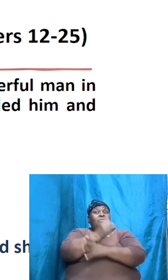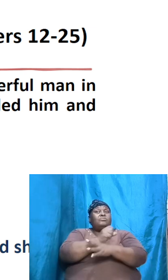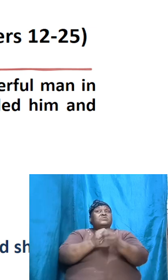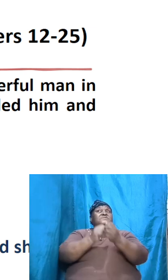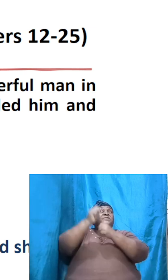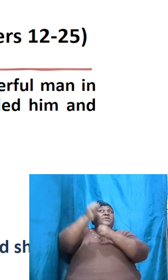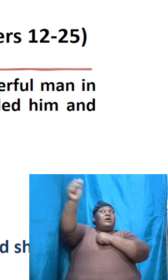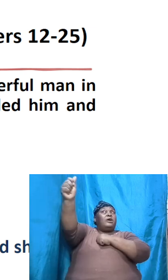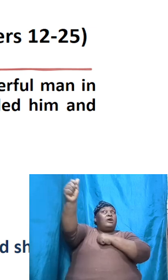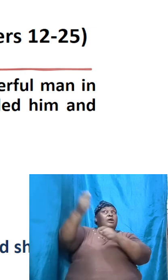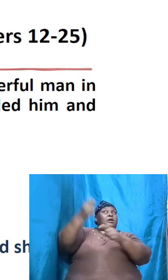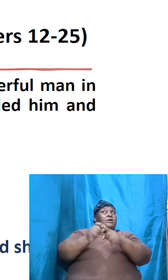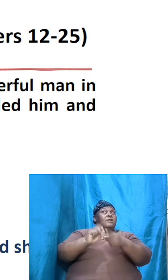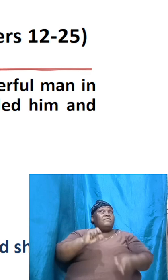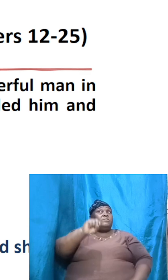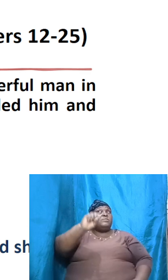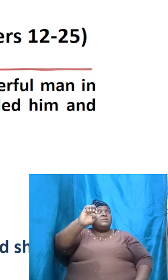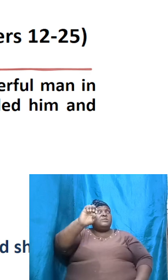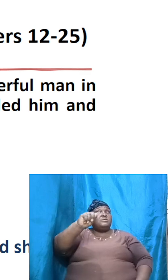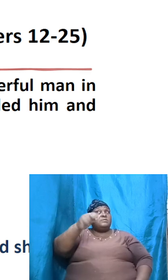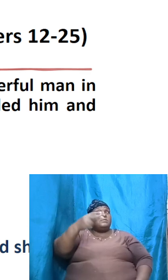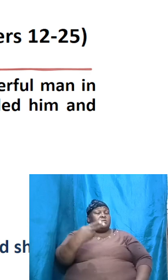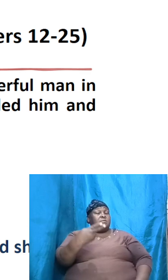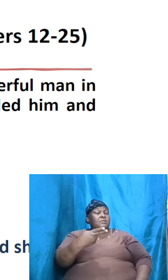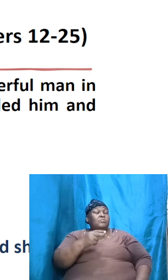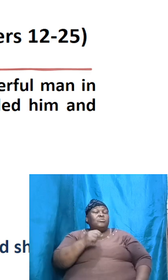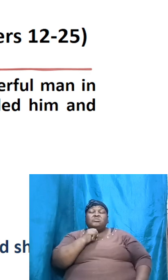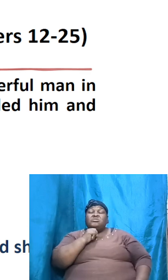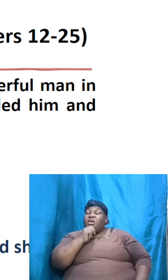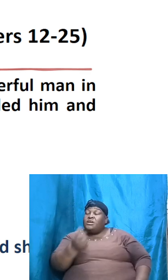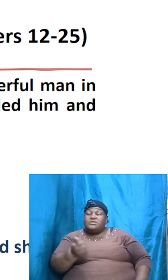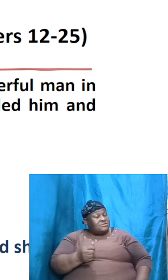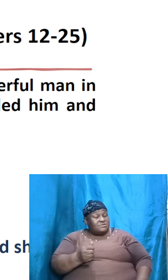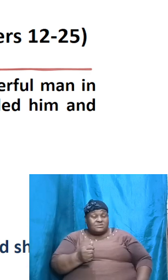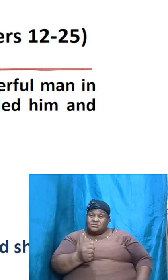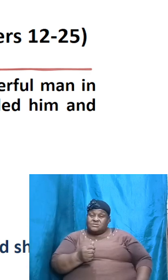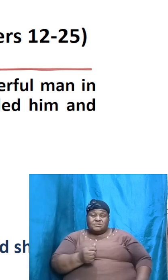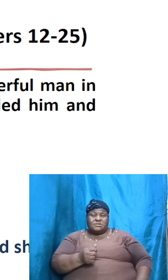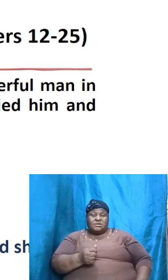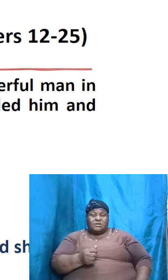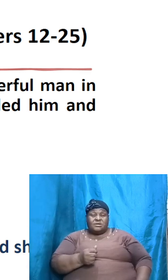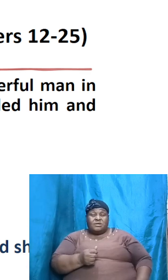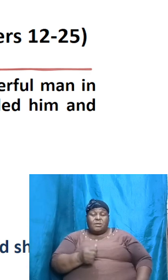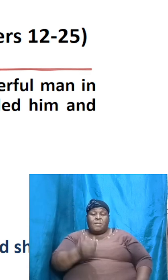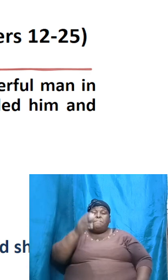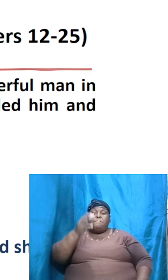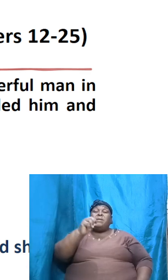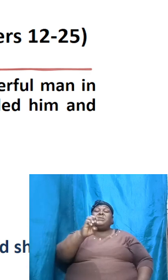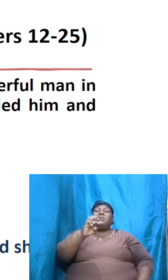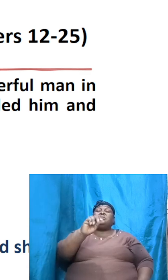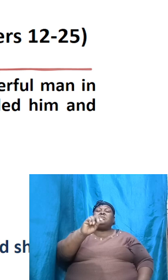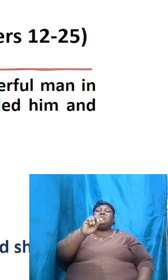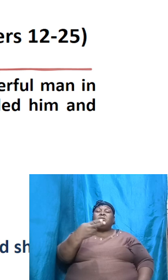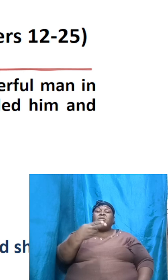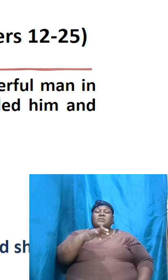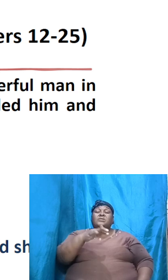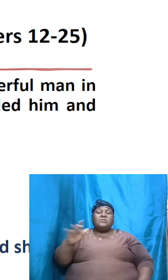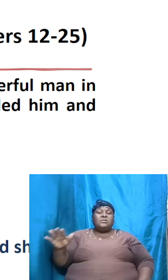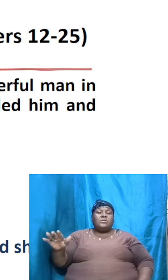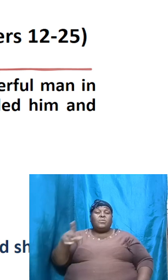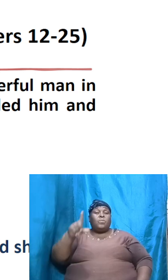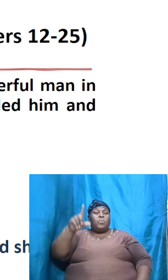from Seth. But he was not. Between Methuselah alone lived for almost 1,000 years.